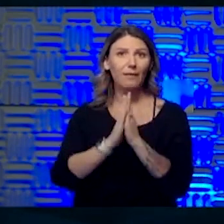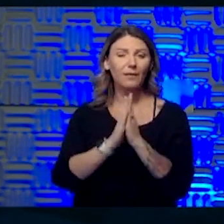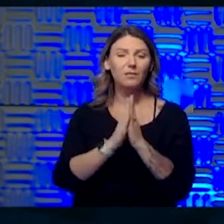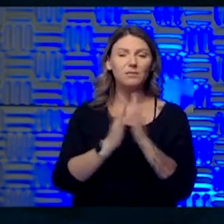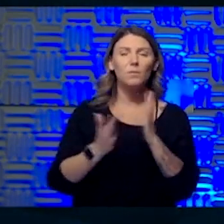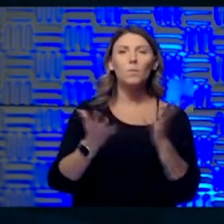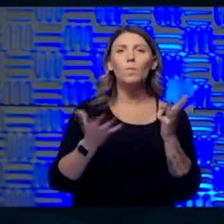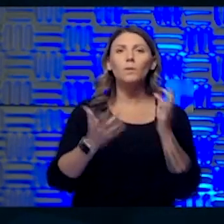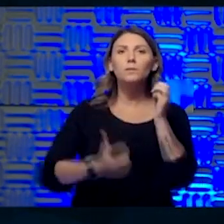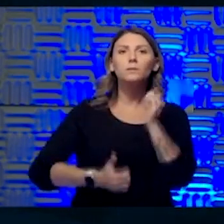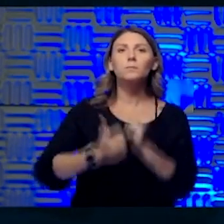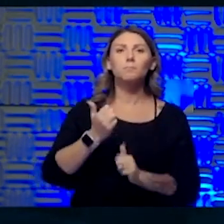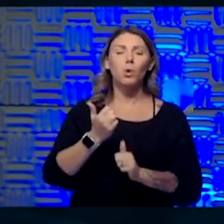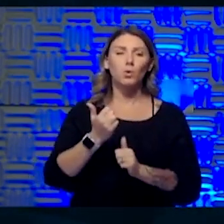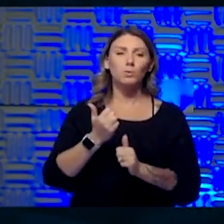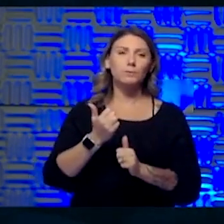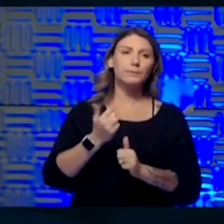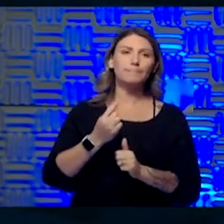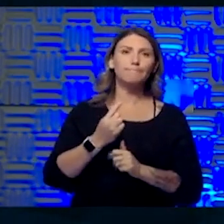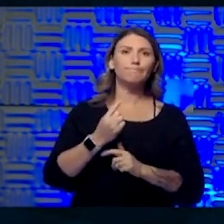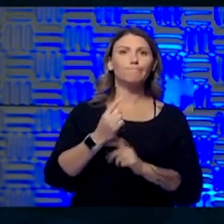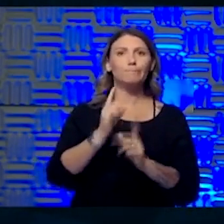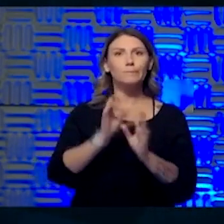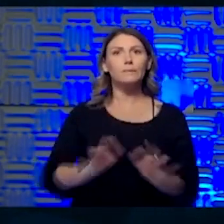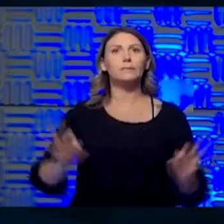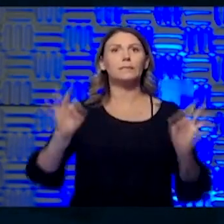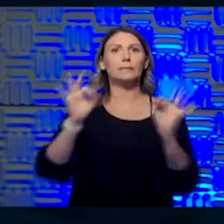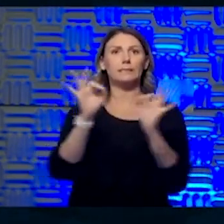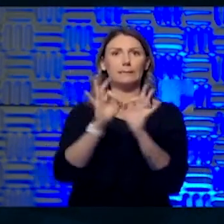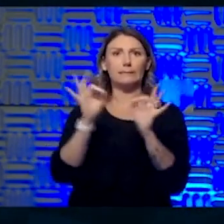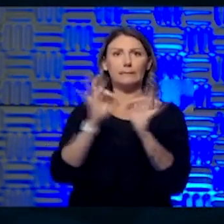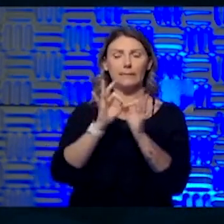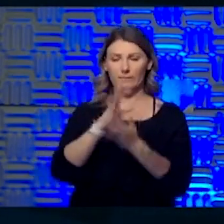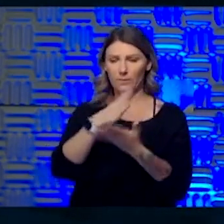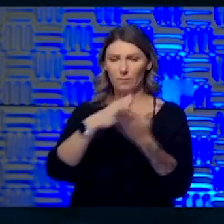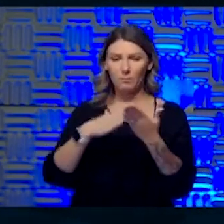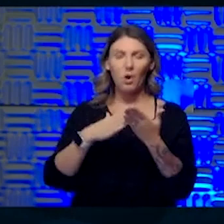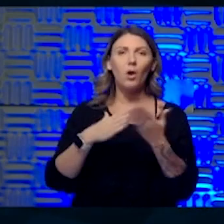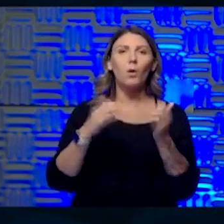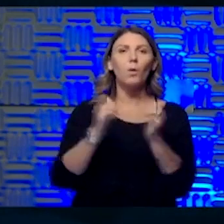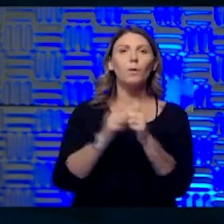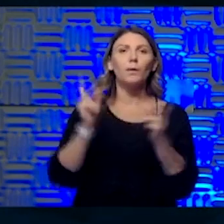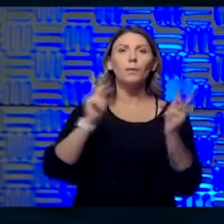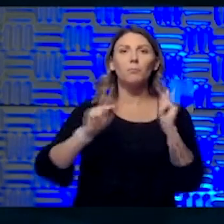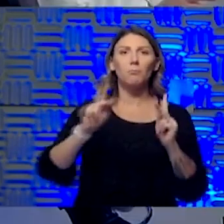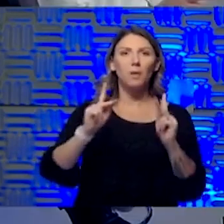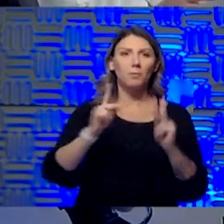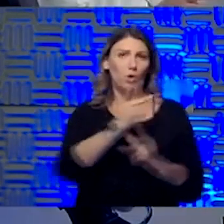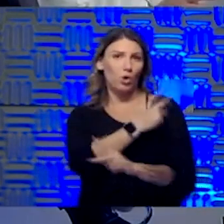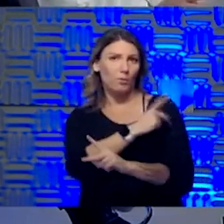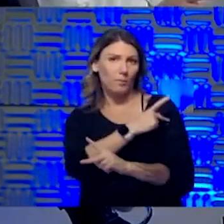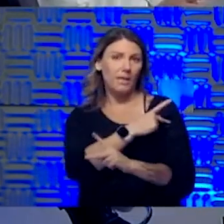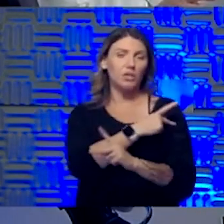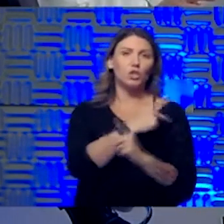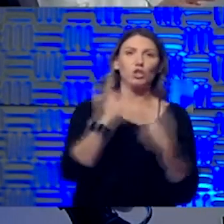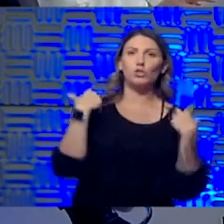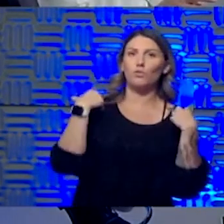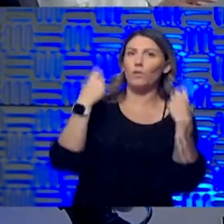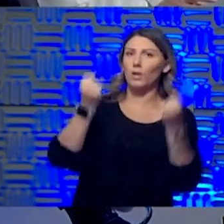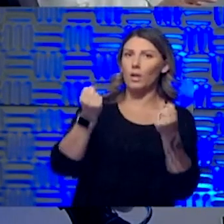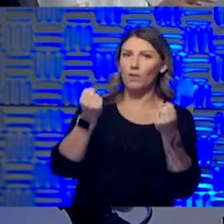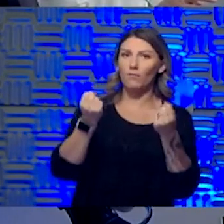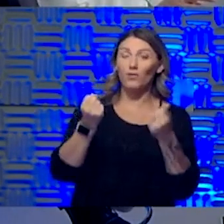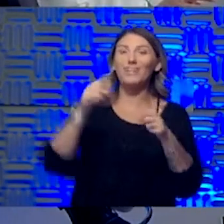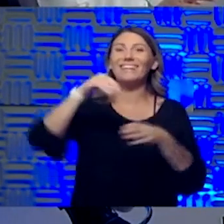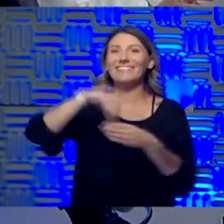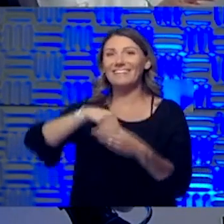significant contributing factor in seeing patients recover who had been in ICU? What do we think is the most important factor to people